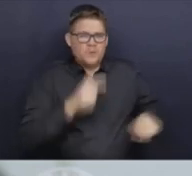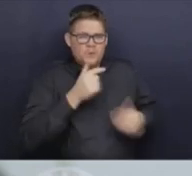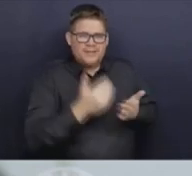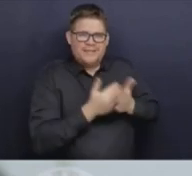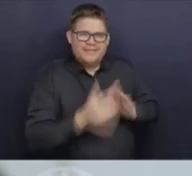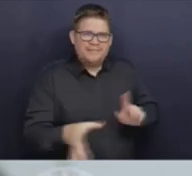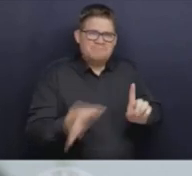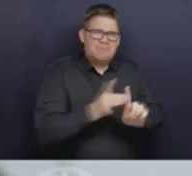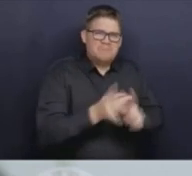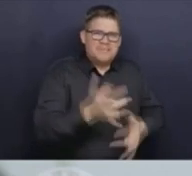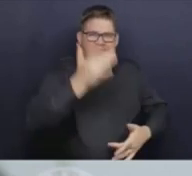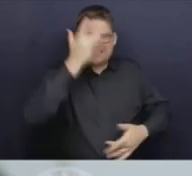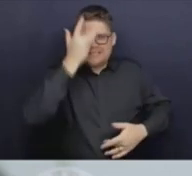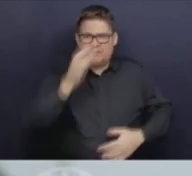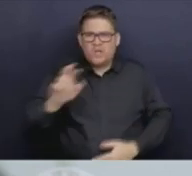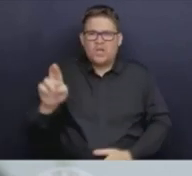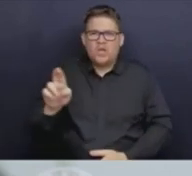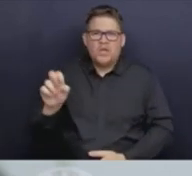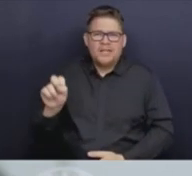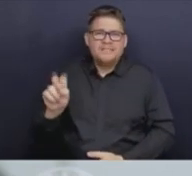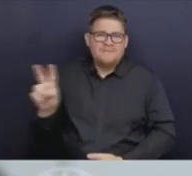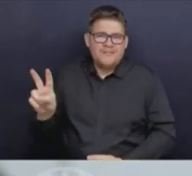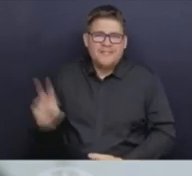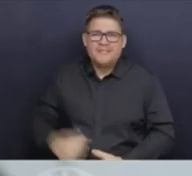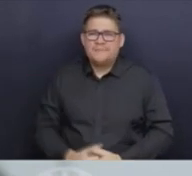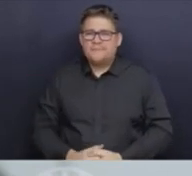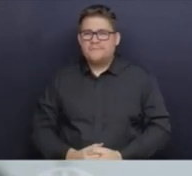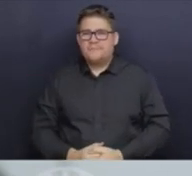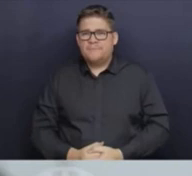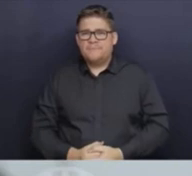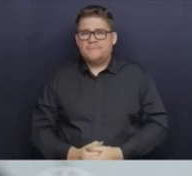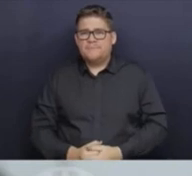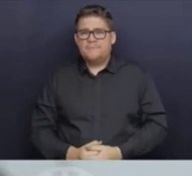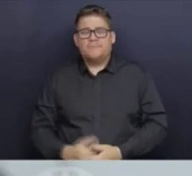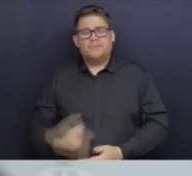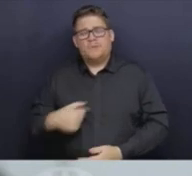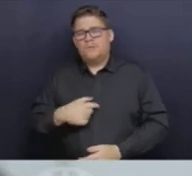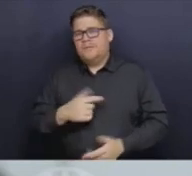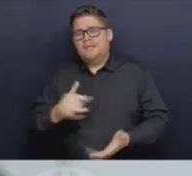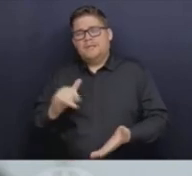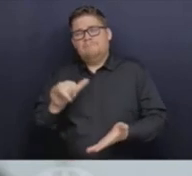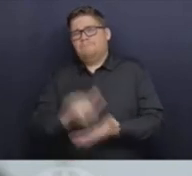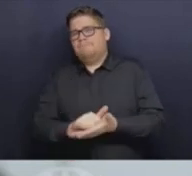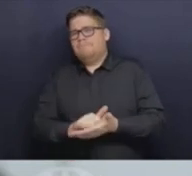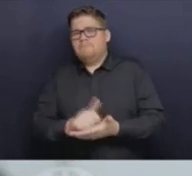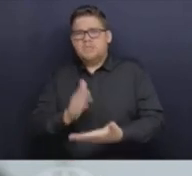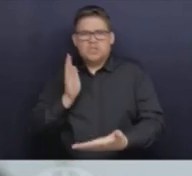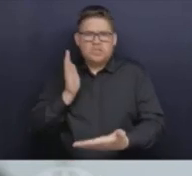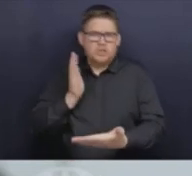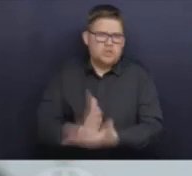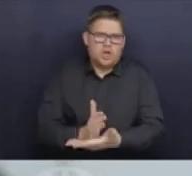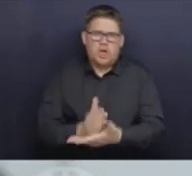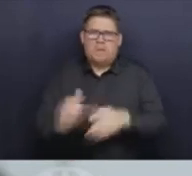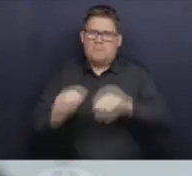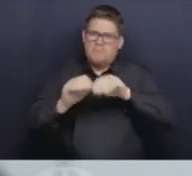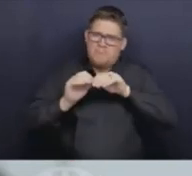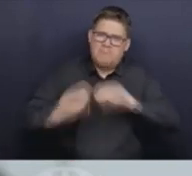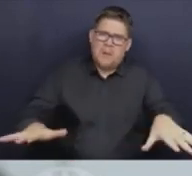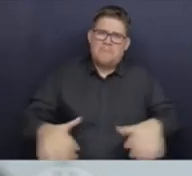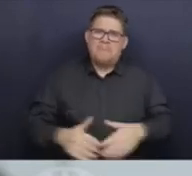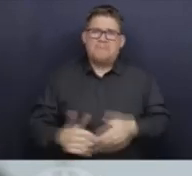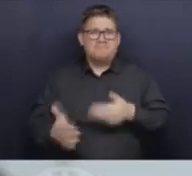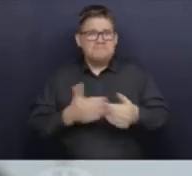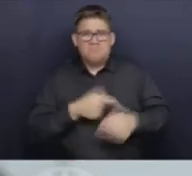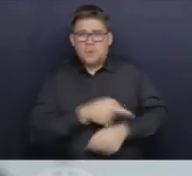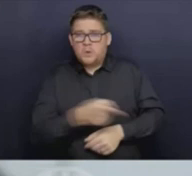we cannot stop all transmission of viruses, even with broad measures like masking all the time, stopping gatherings, and